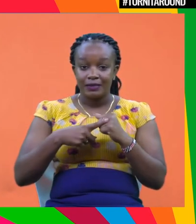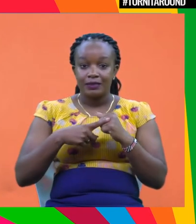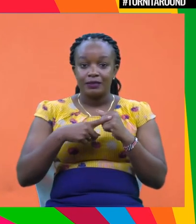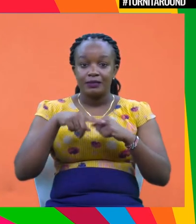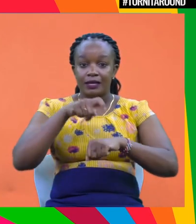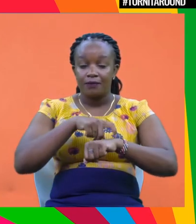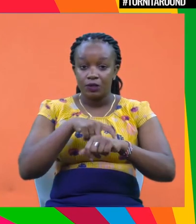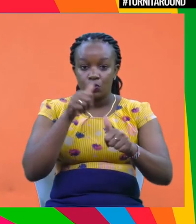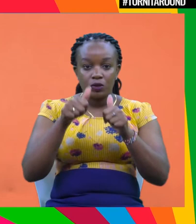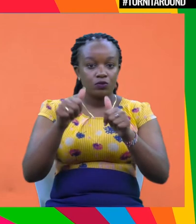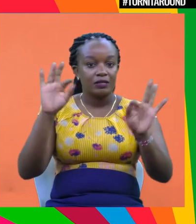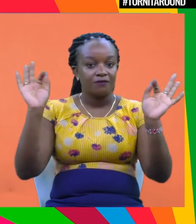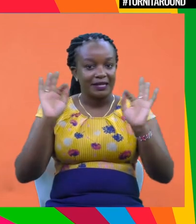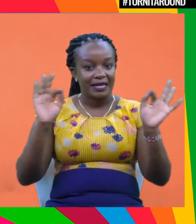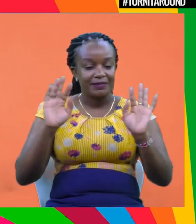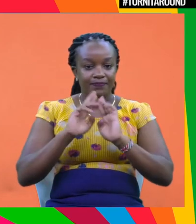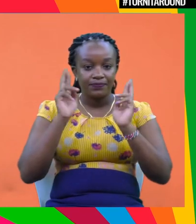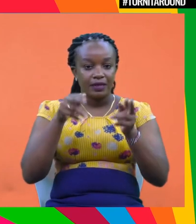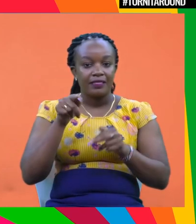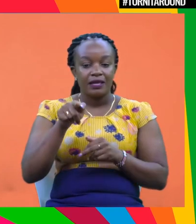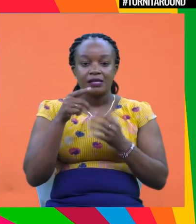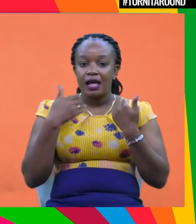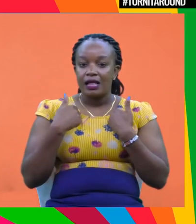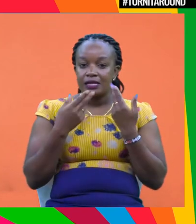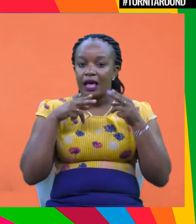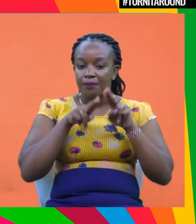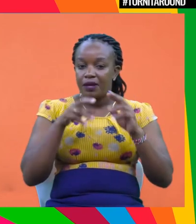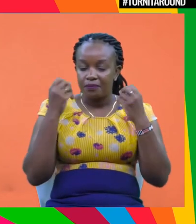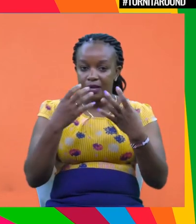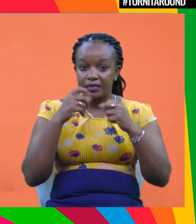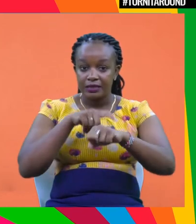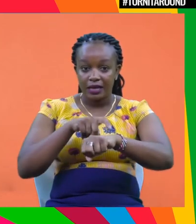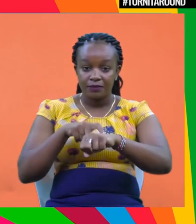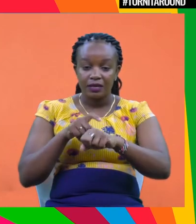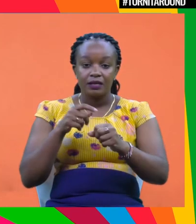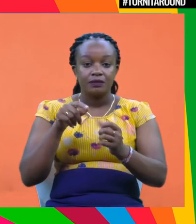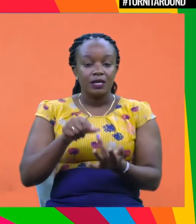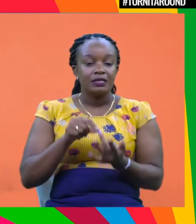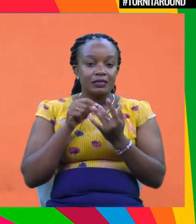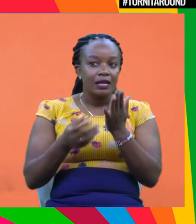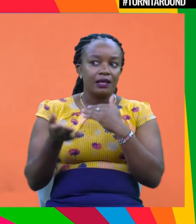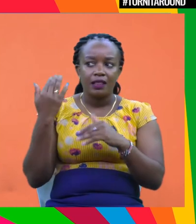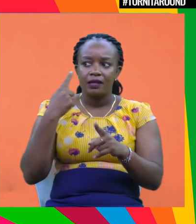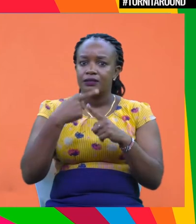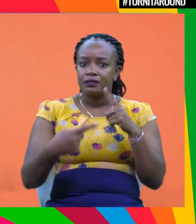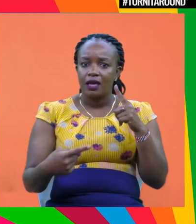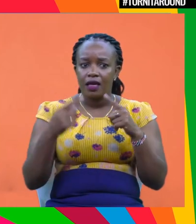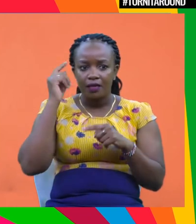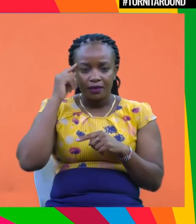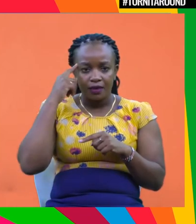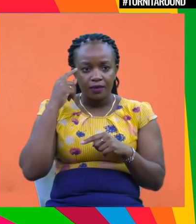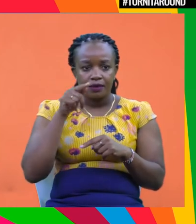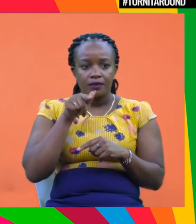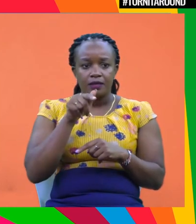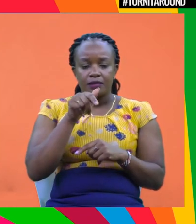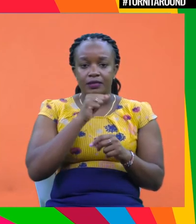which was really a fantastic result. And this has happened multiple times, particularly in the EU over the last year, whether it be on the EU side or the